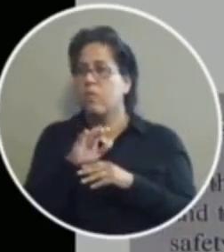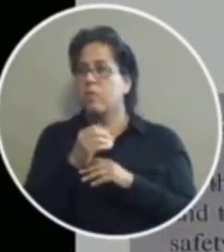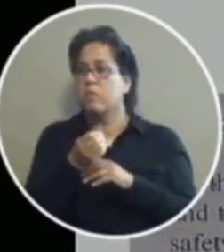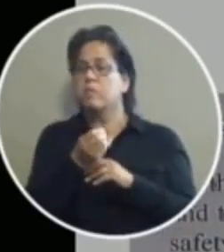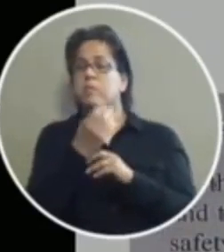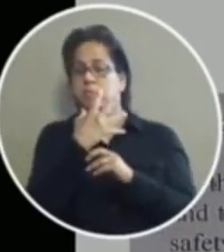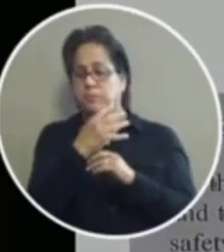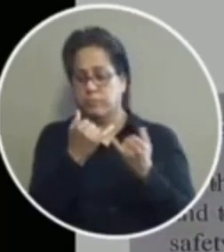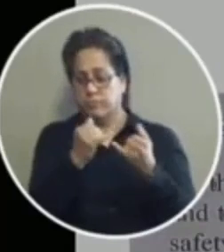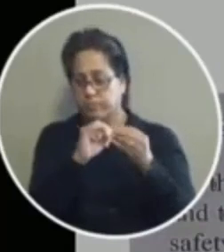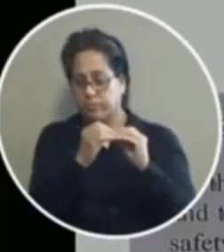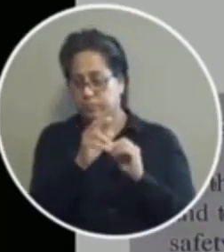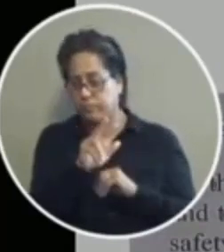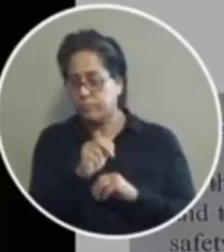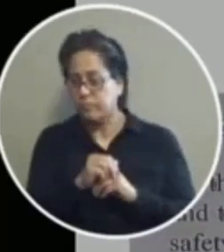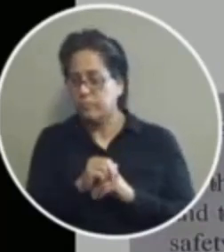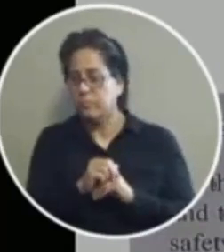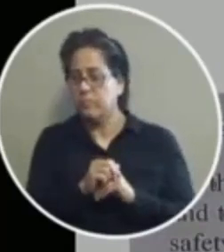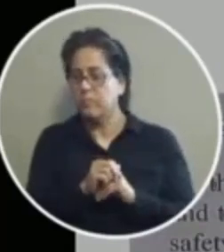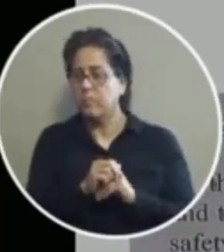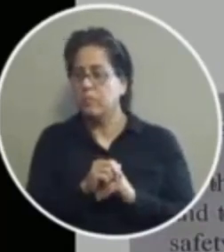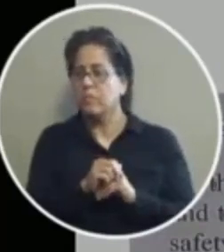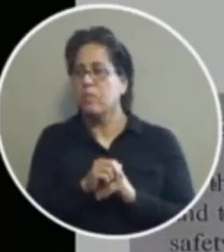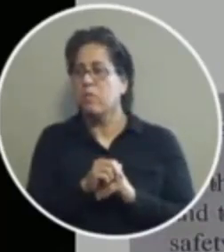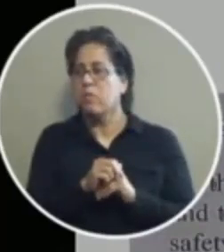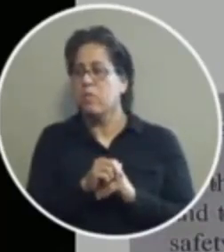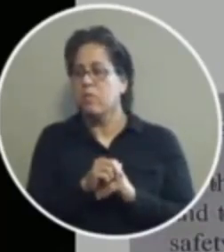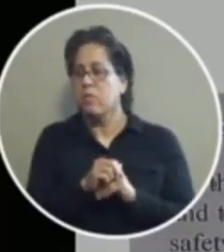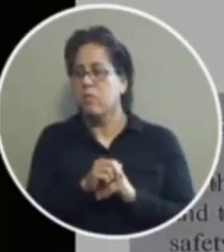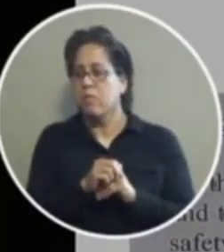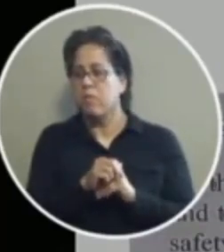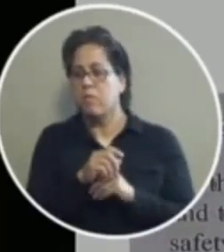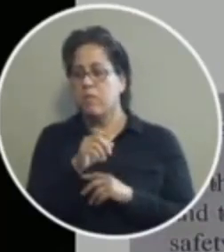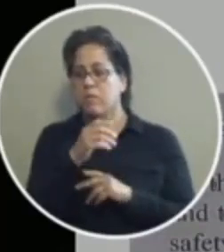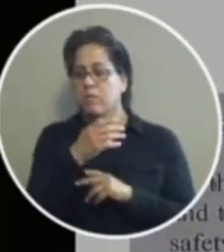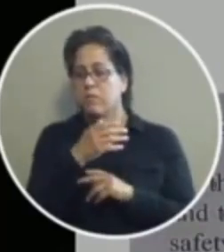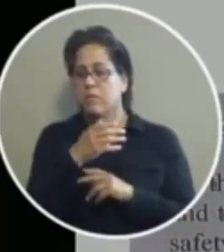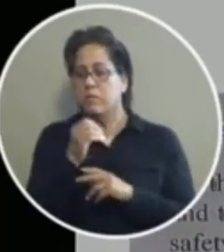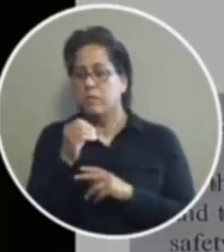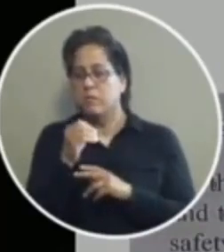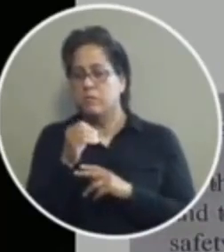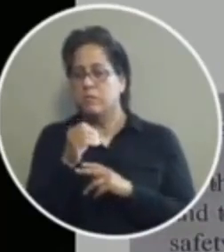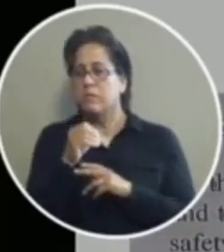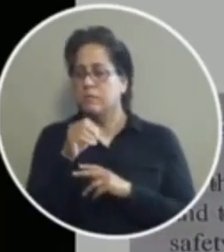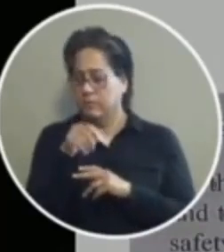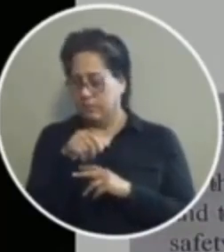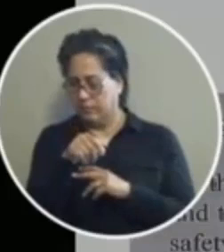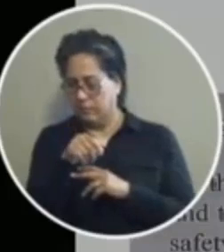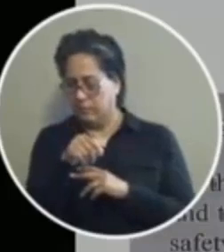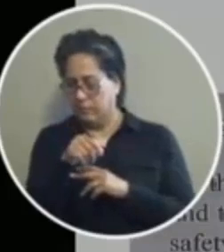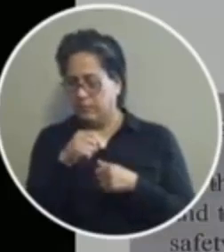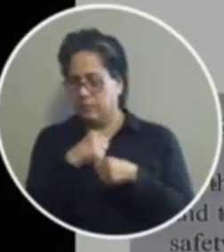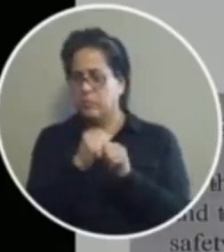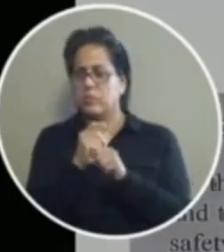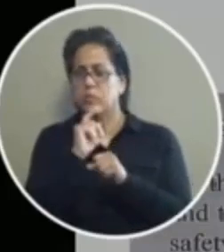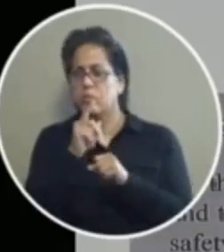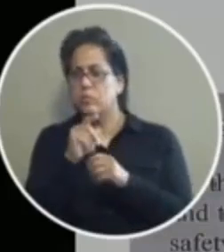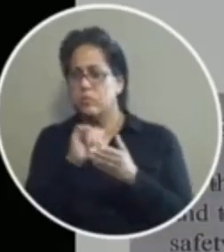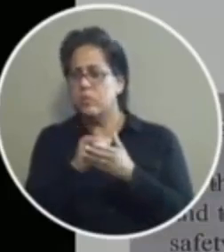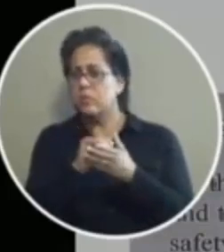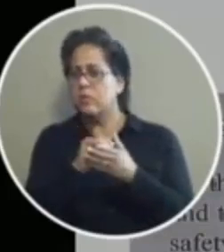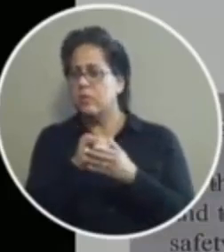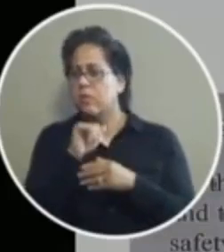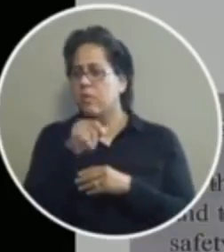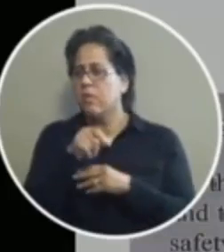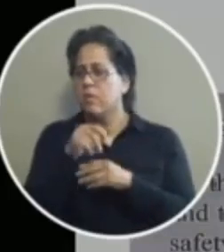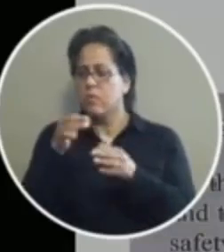you go we're on slide three now okay so the the goal of this policy is to ensure that the limited resources